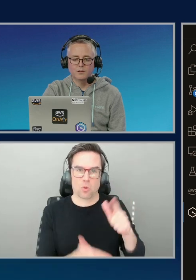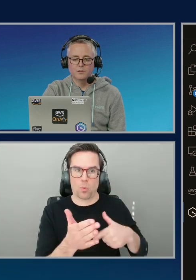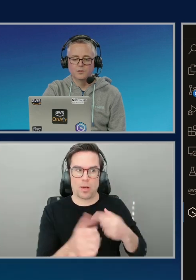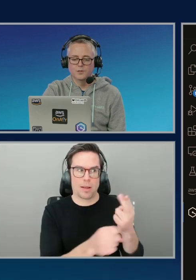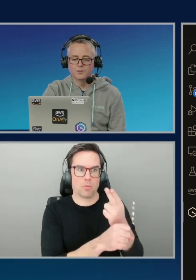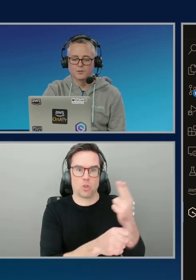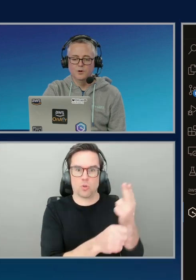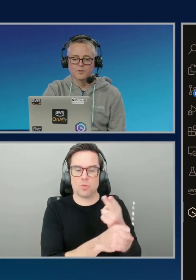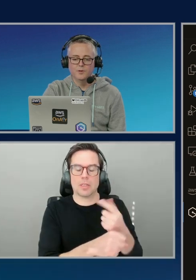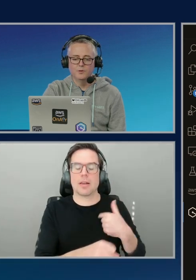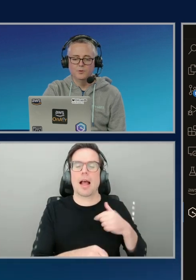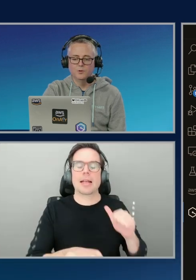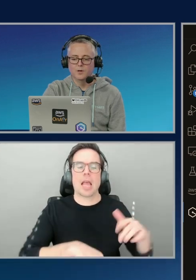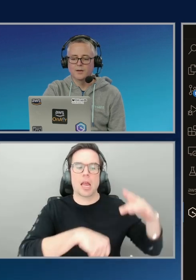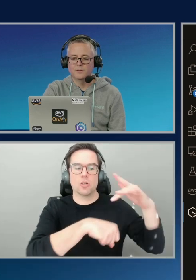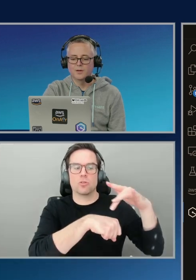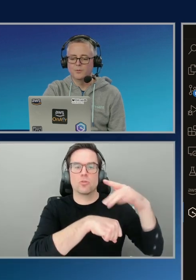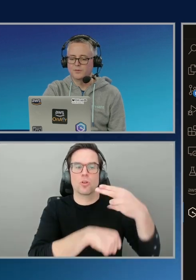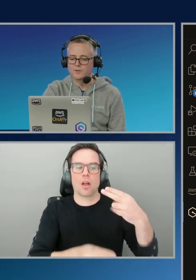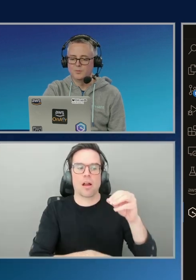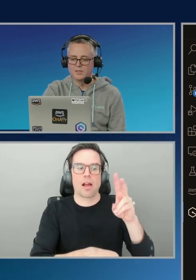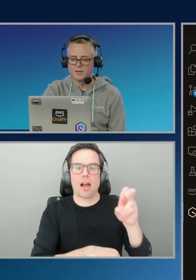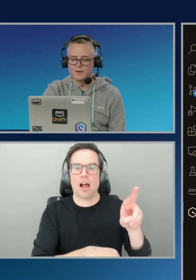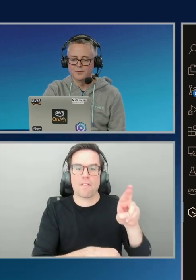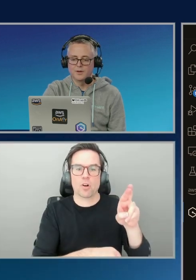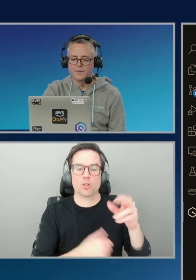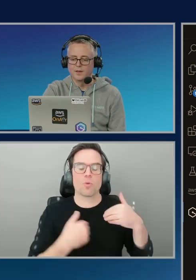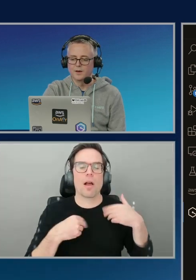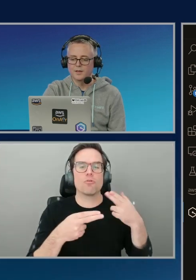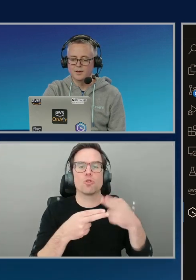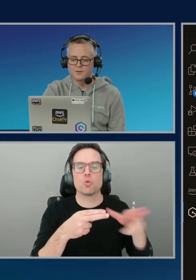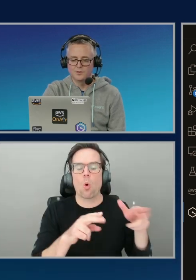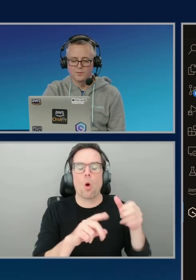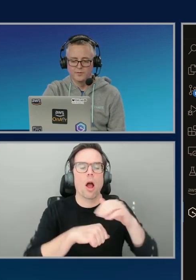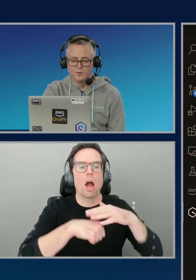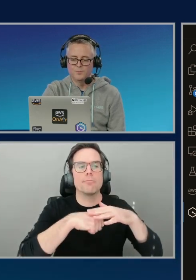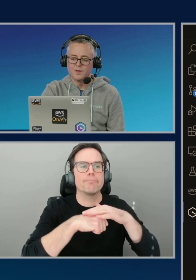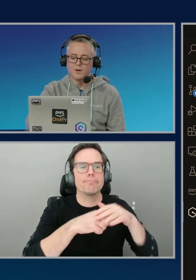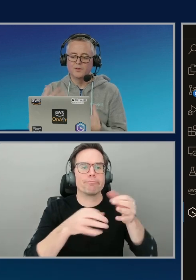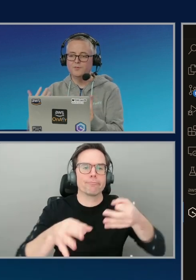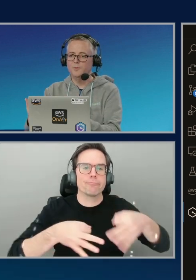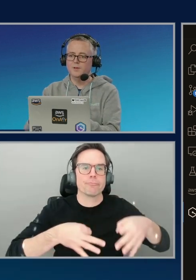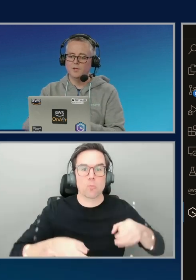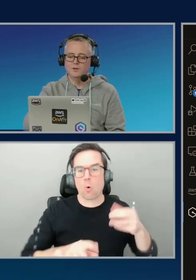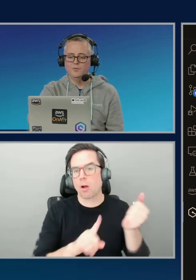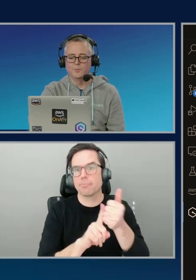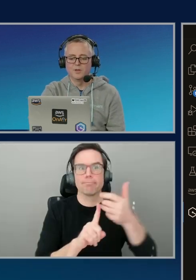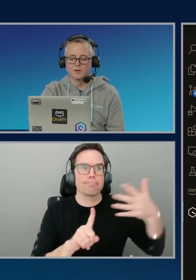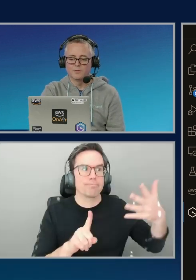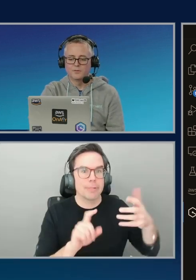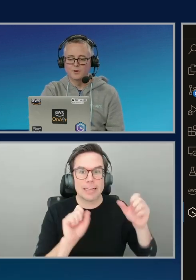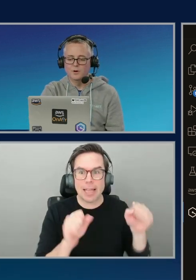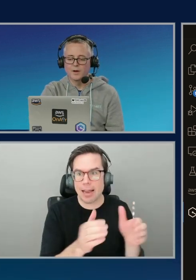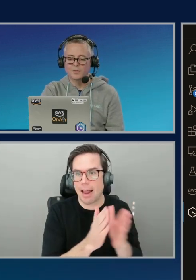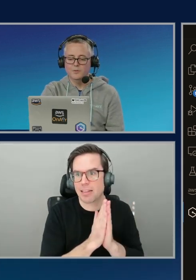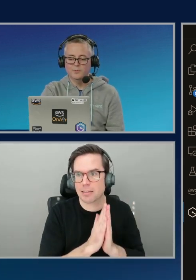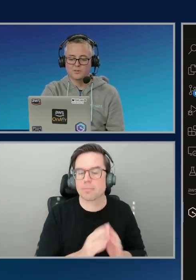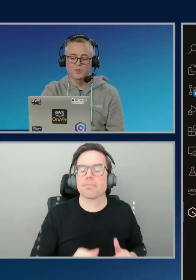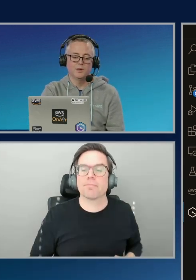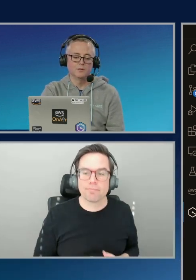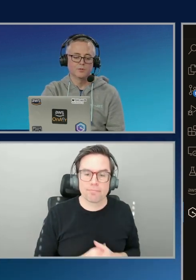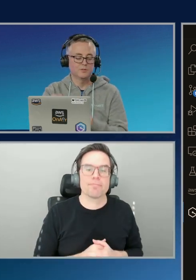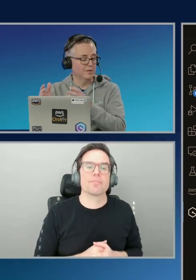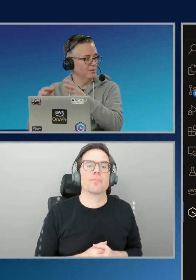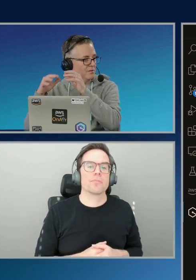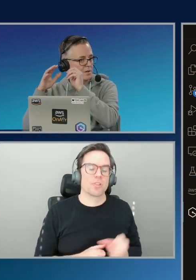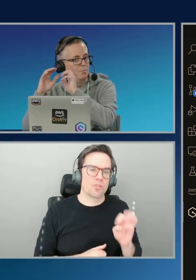quick little overview, or I can say, I want to see some details and then I'll get a nice overview. And there's a few things I can do from here. So I could go into